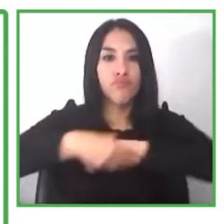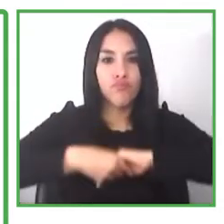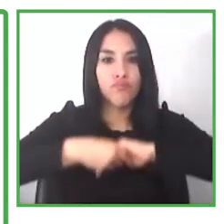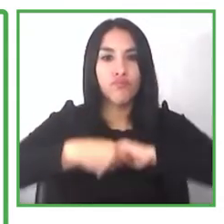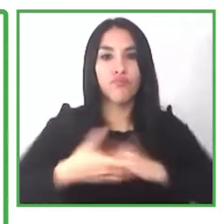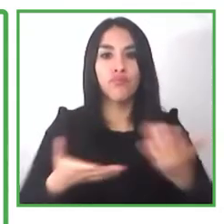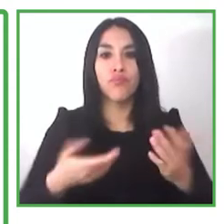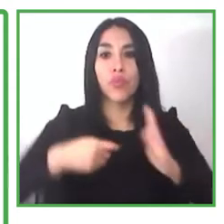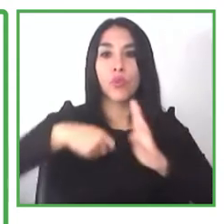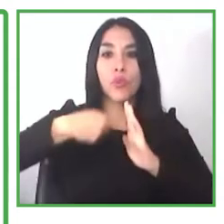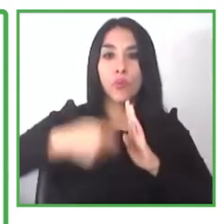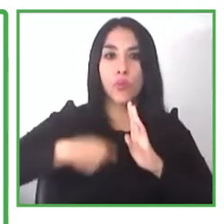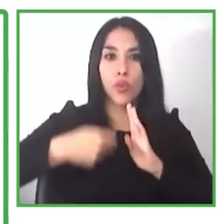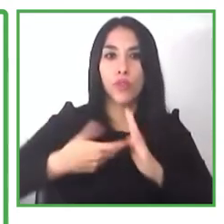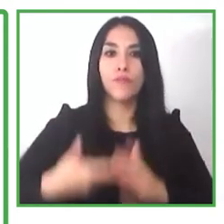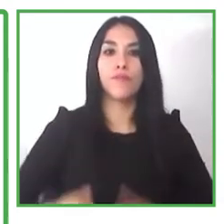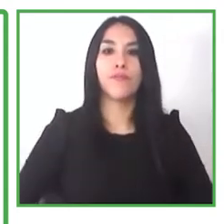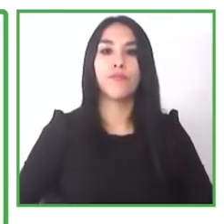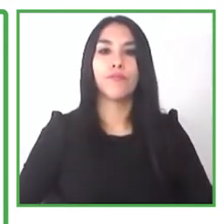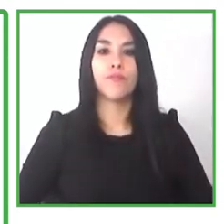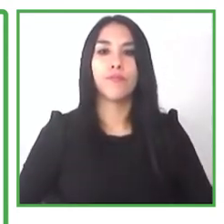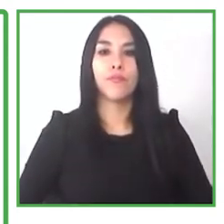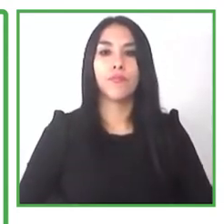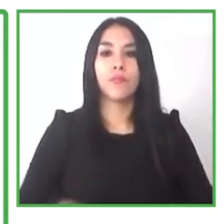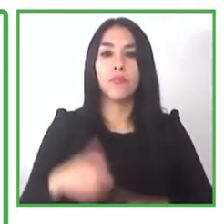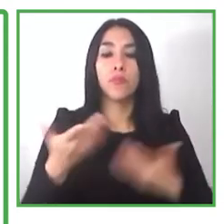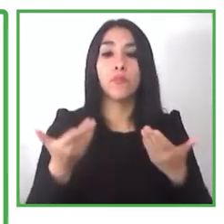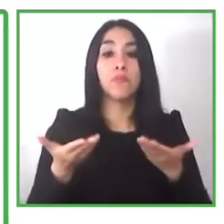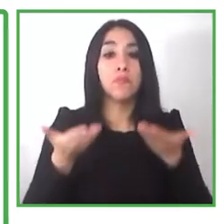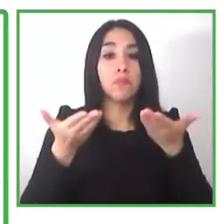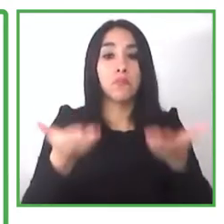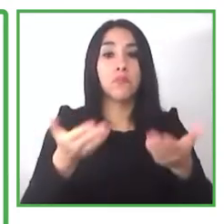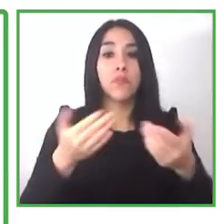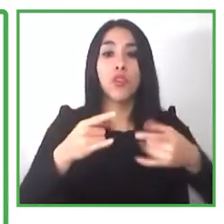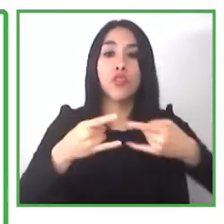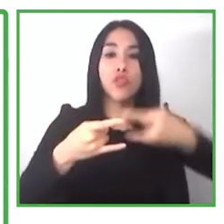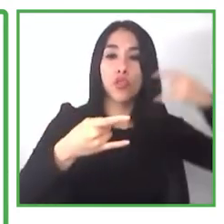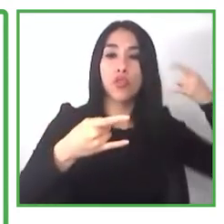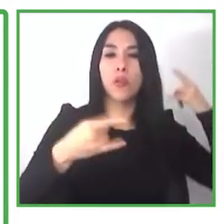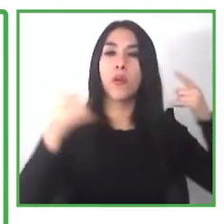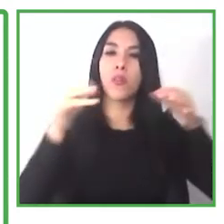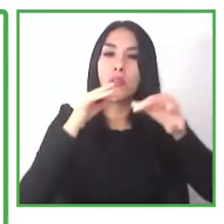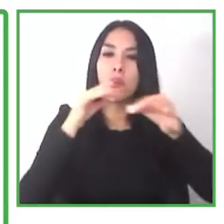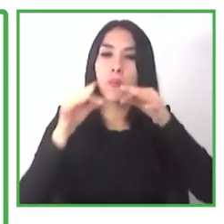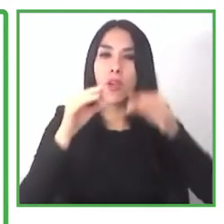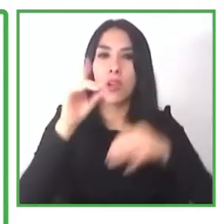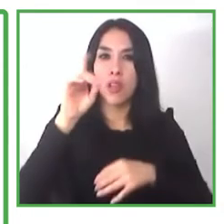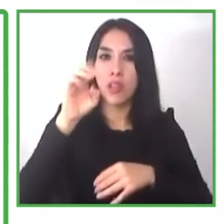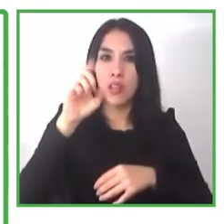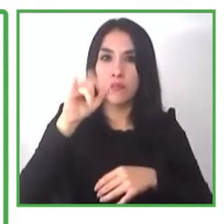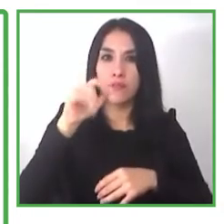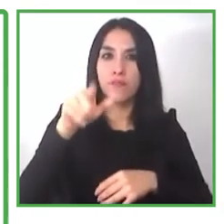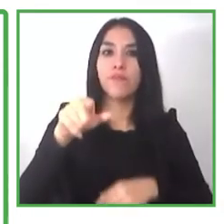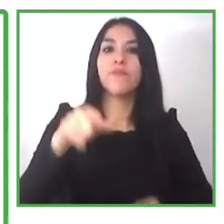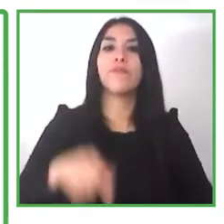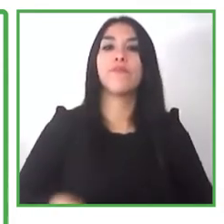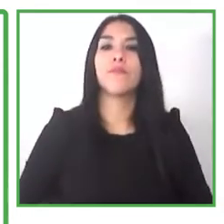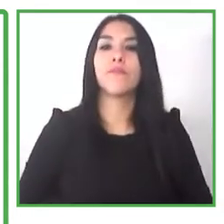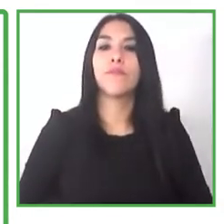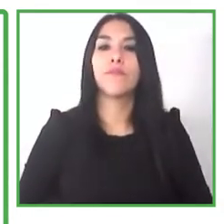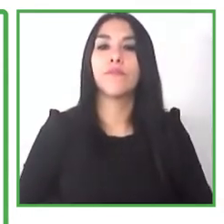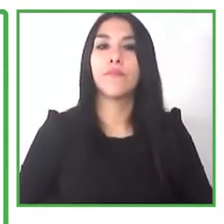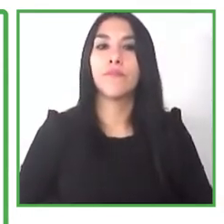the living link and uh what we do uh i think it's really important to understand where the living link came from because when you